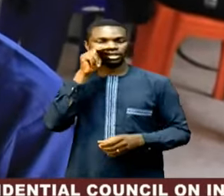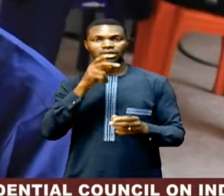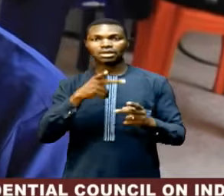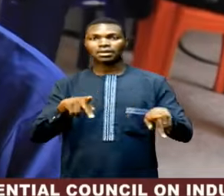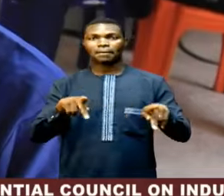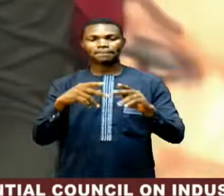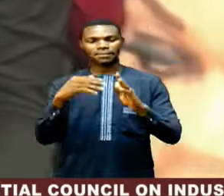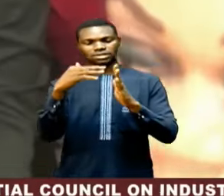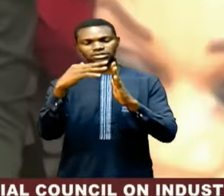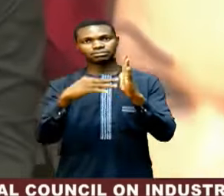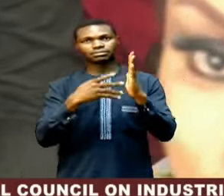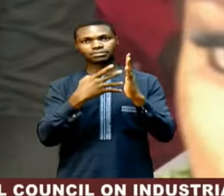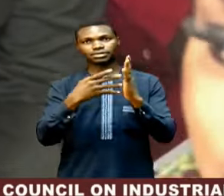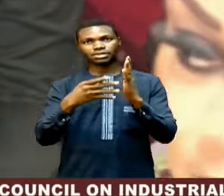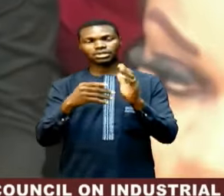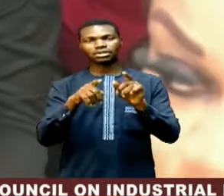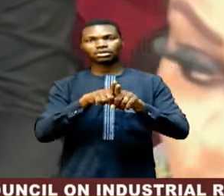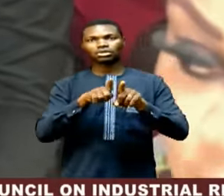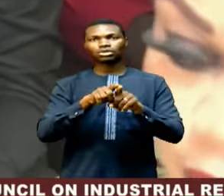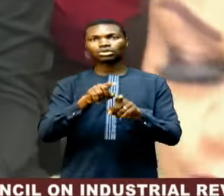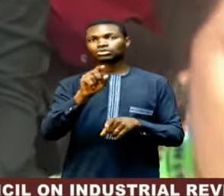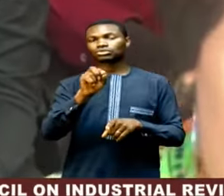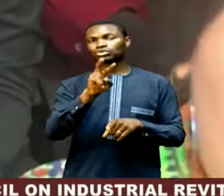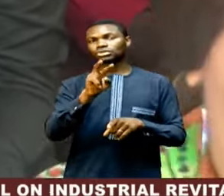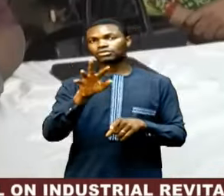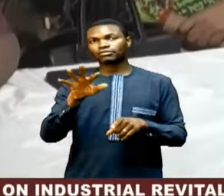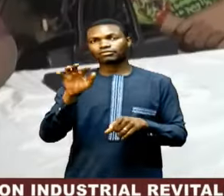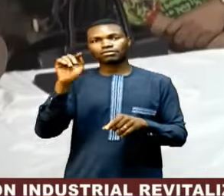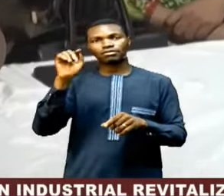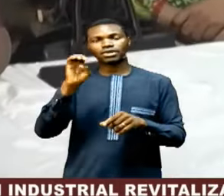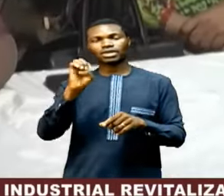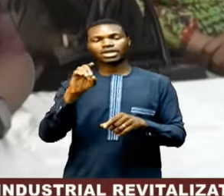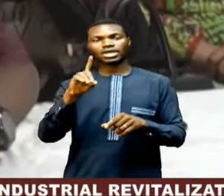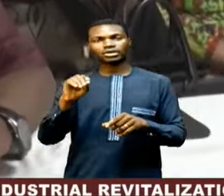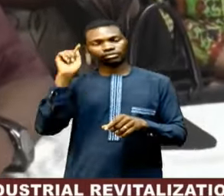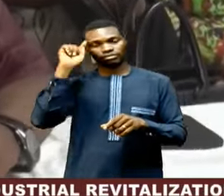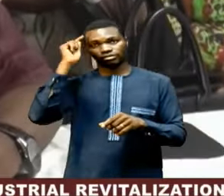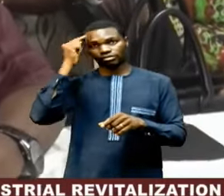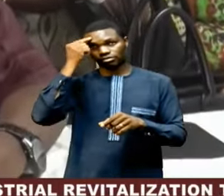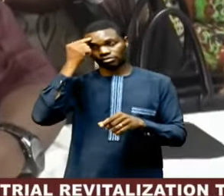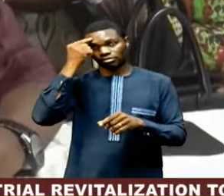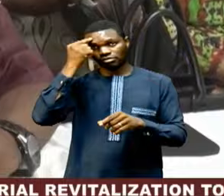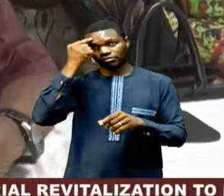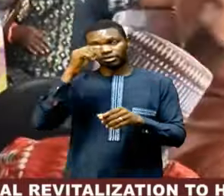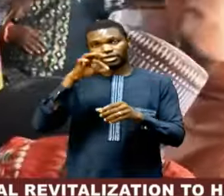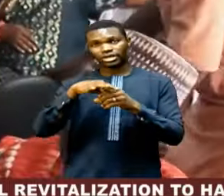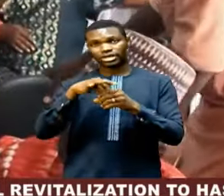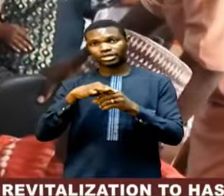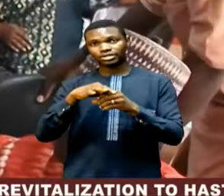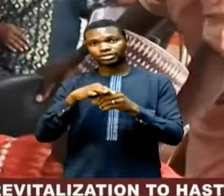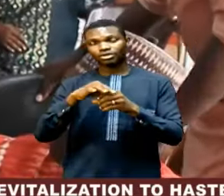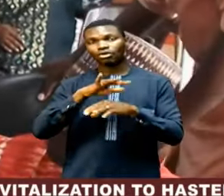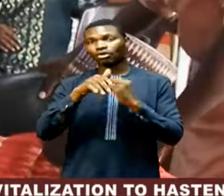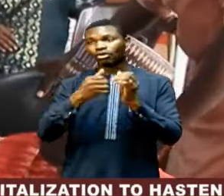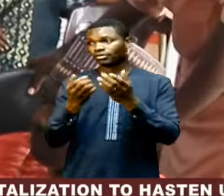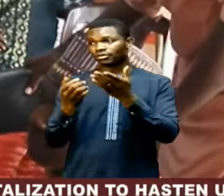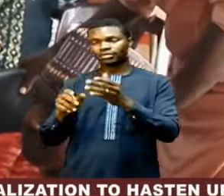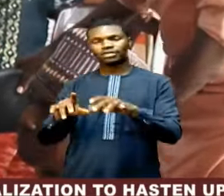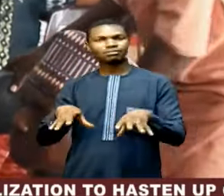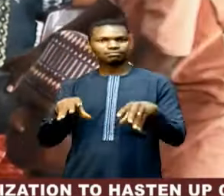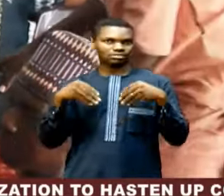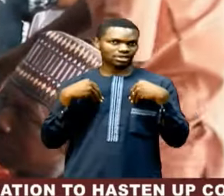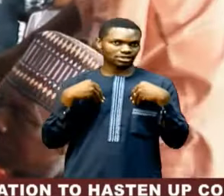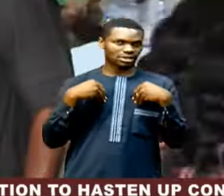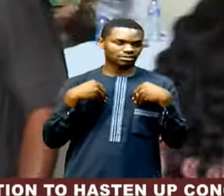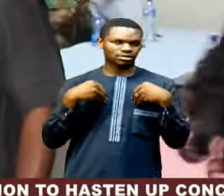guidelines for the 2024 Edo Governorship election was adopted by the meeting with a pledge to take over the state through the ballot.